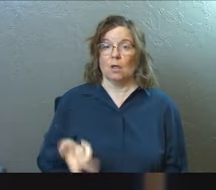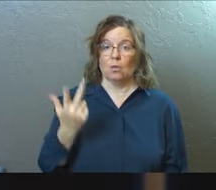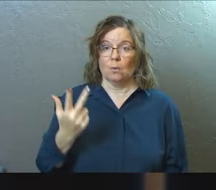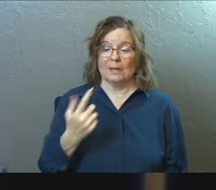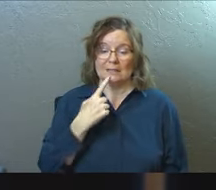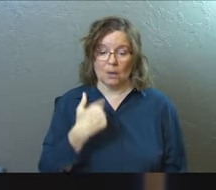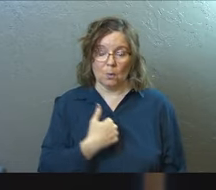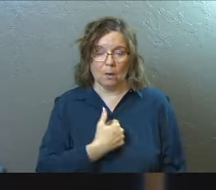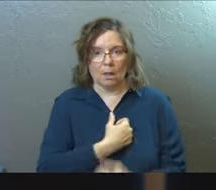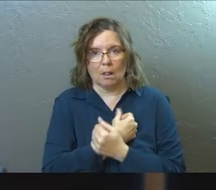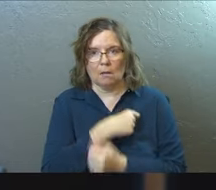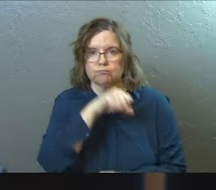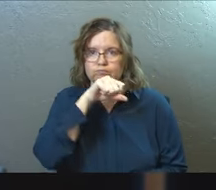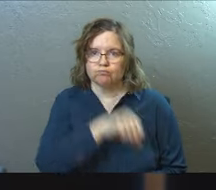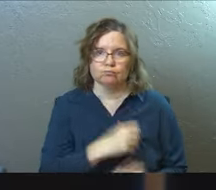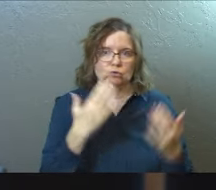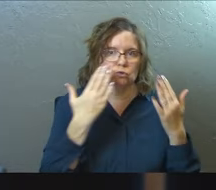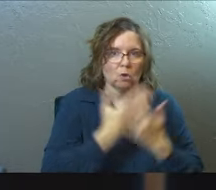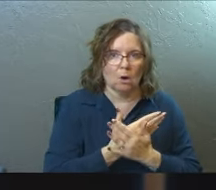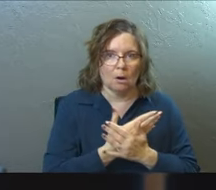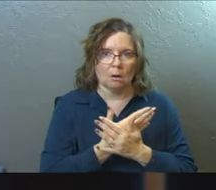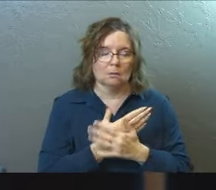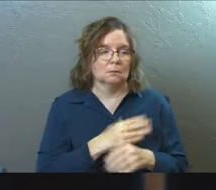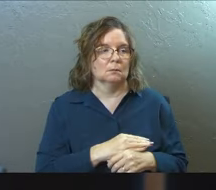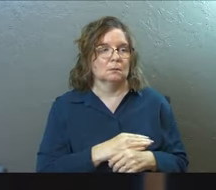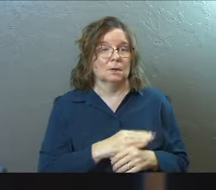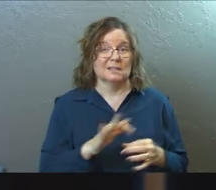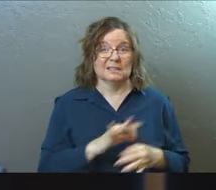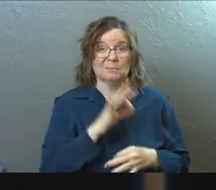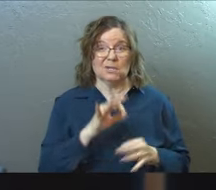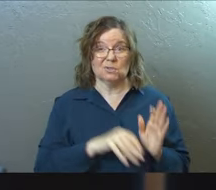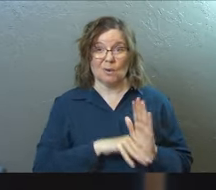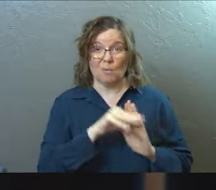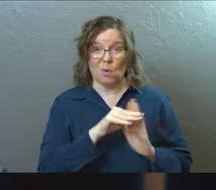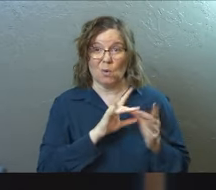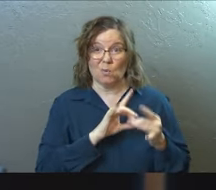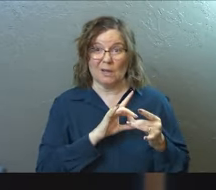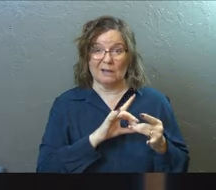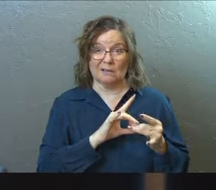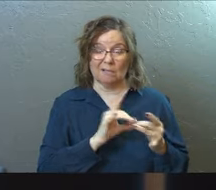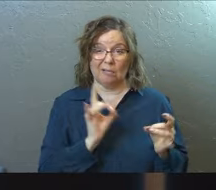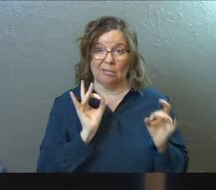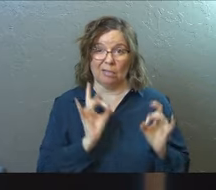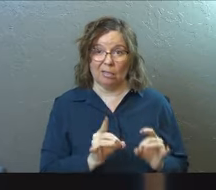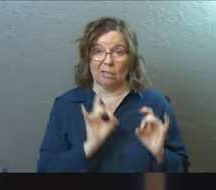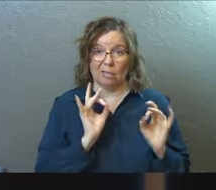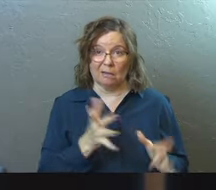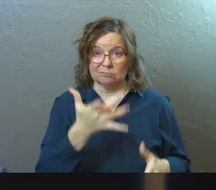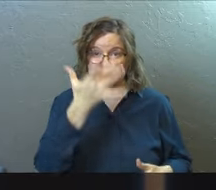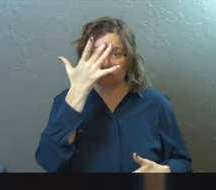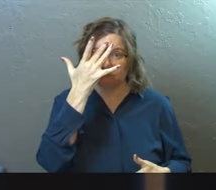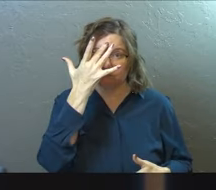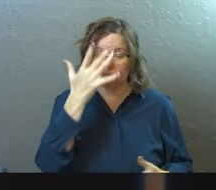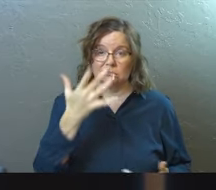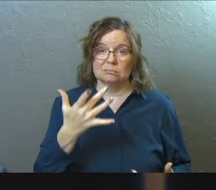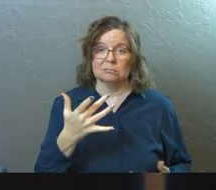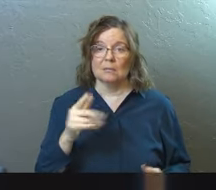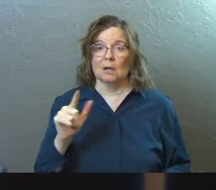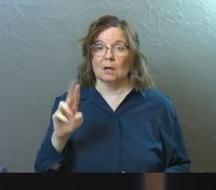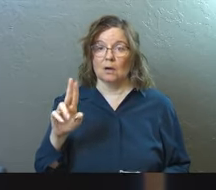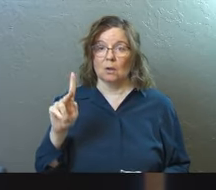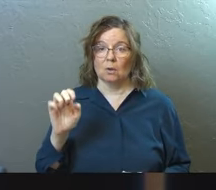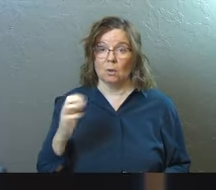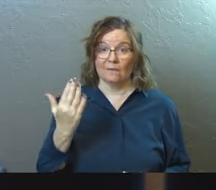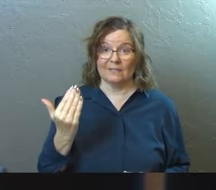lovers of darkness. Mark 2 said that we are spiritually, morally, and relationally sick before Jesus. And then in Luke